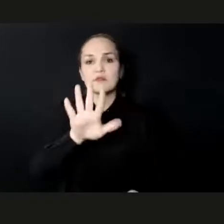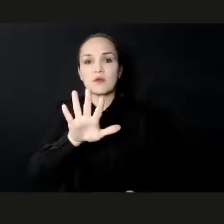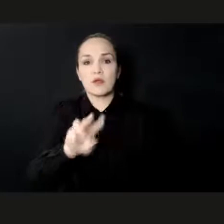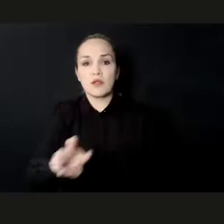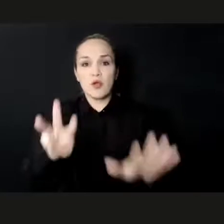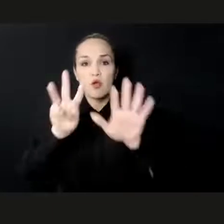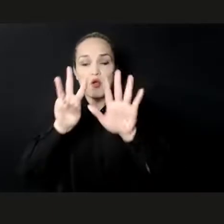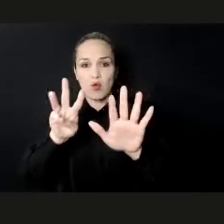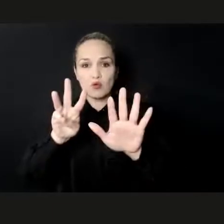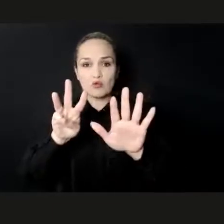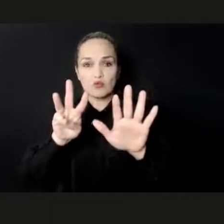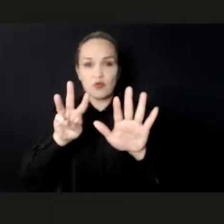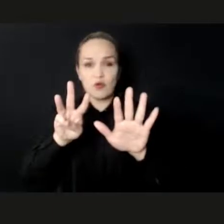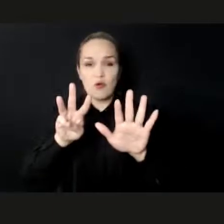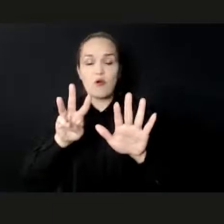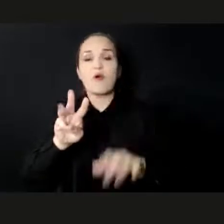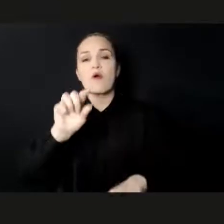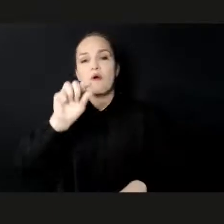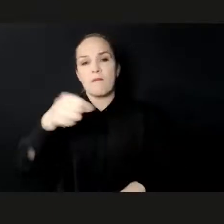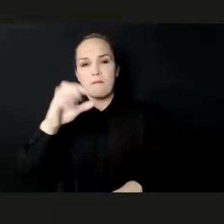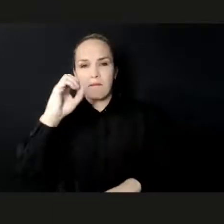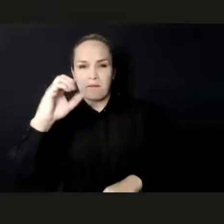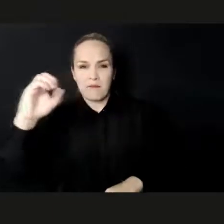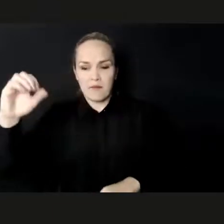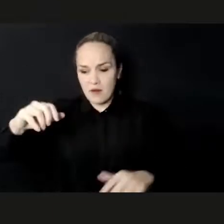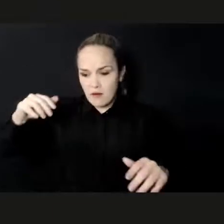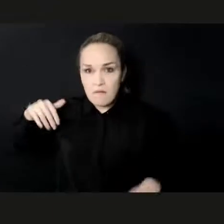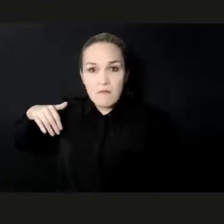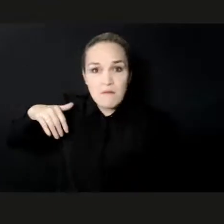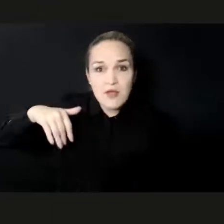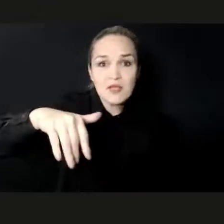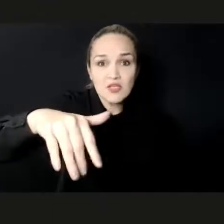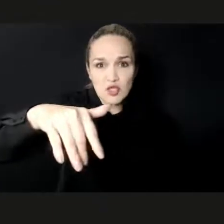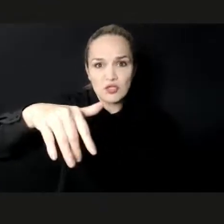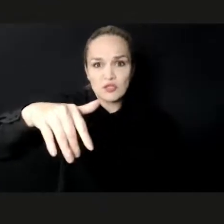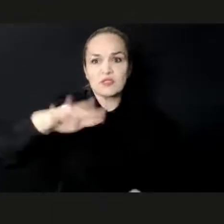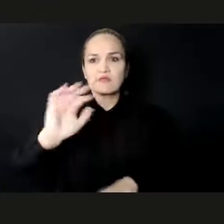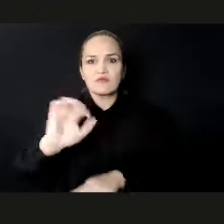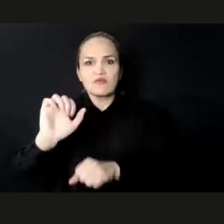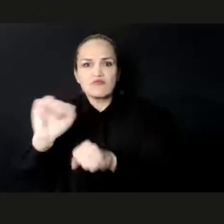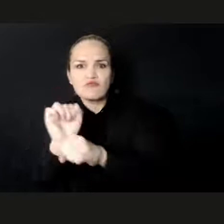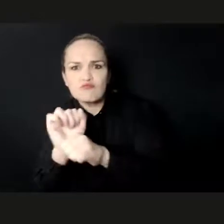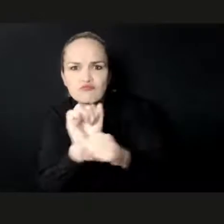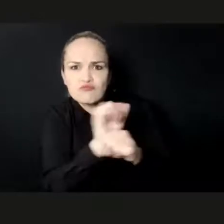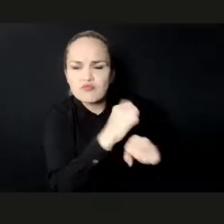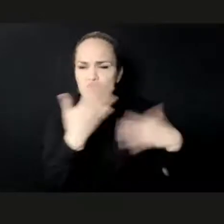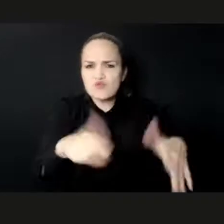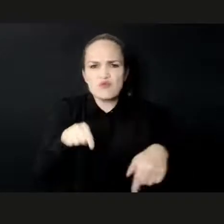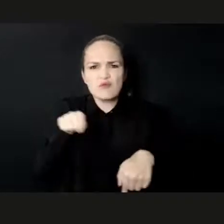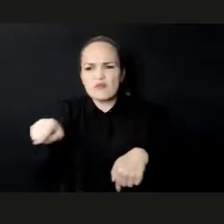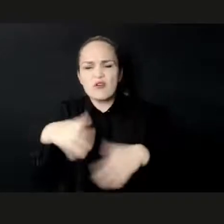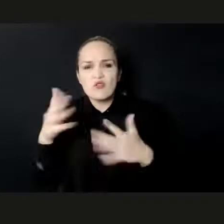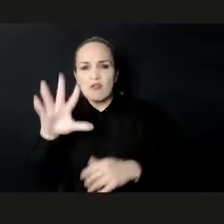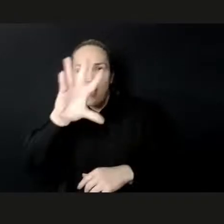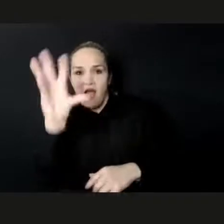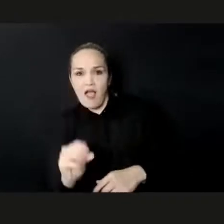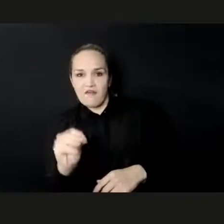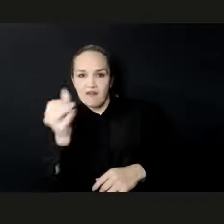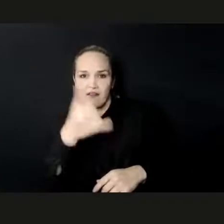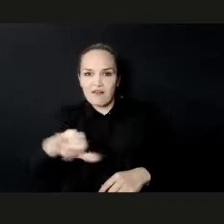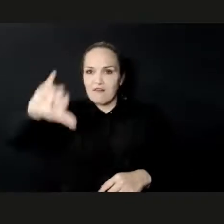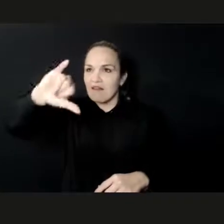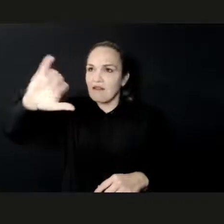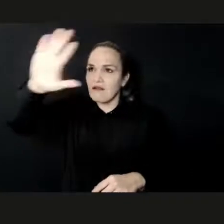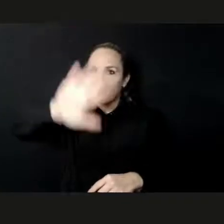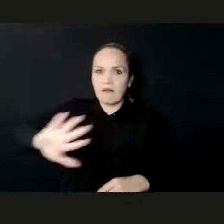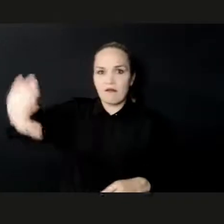million, 2.5 million jobs. And these figures are on the rise. For instance, it is estimated